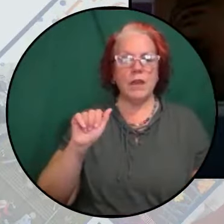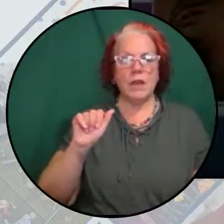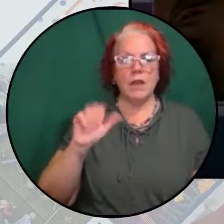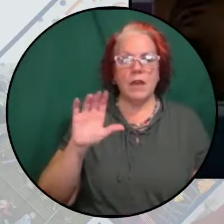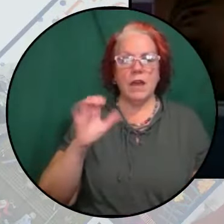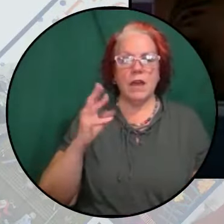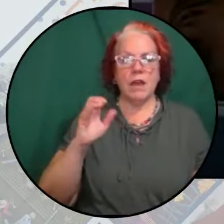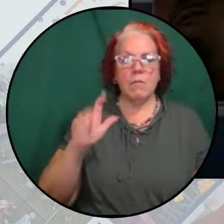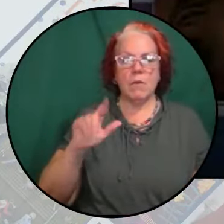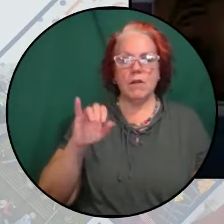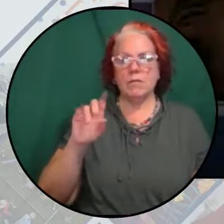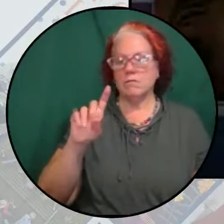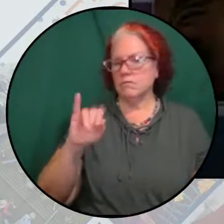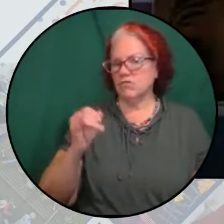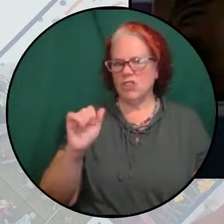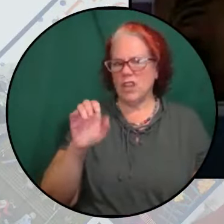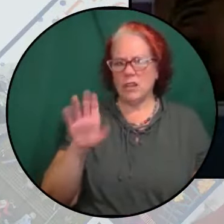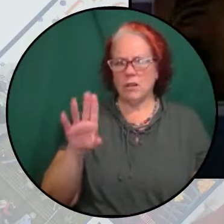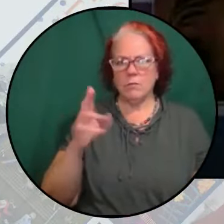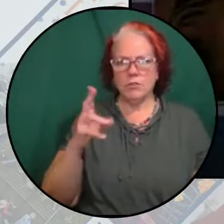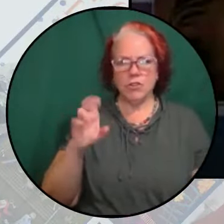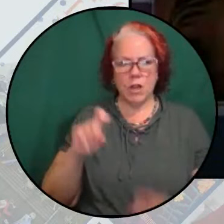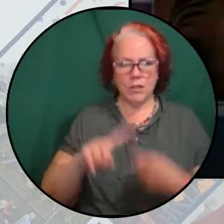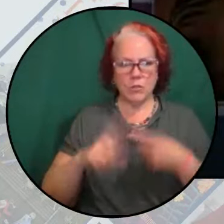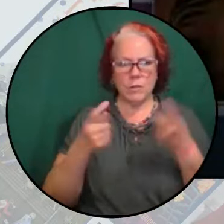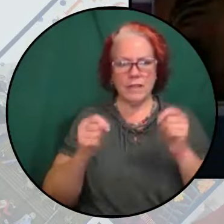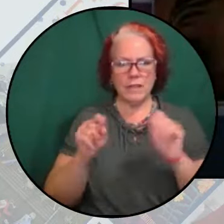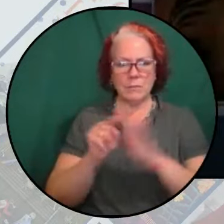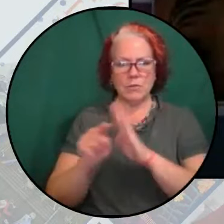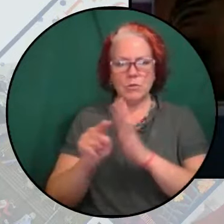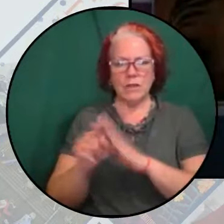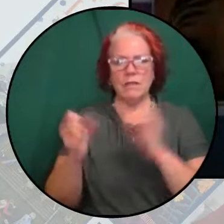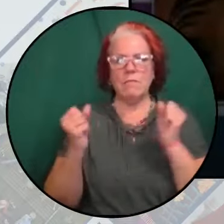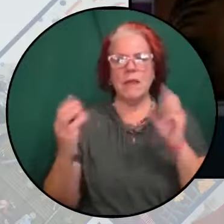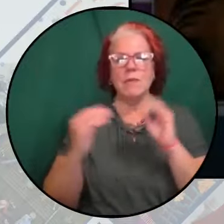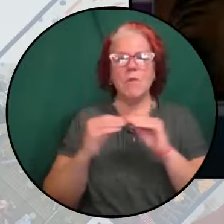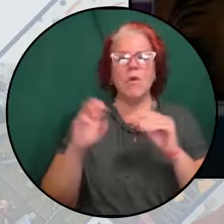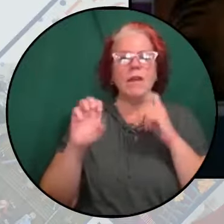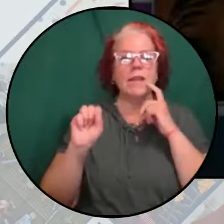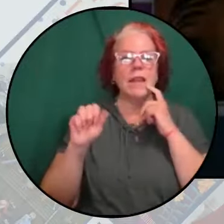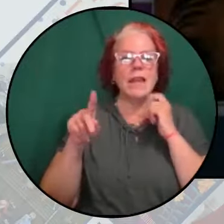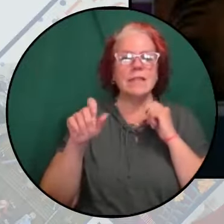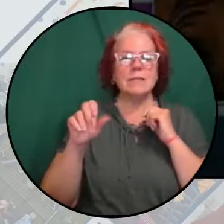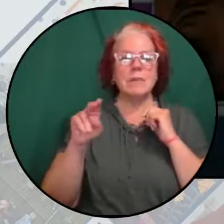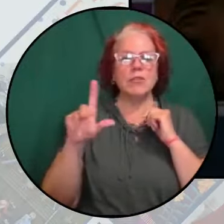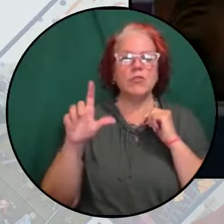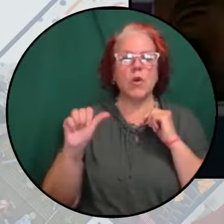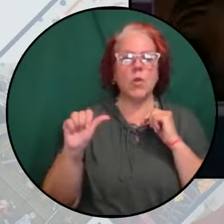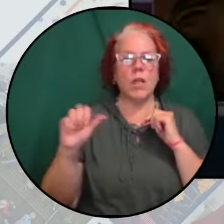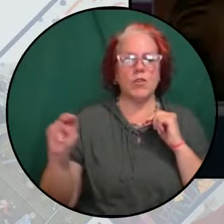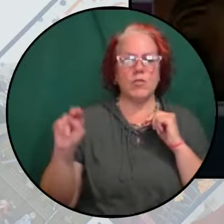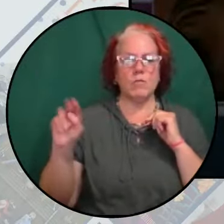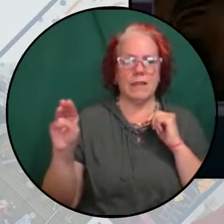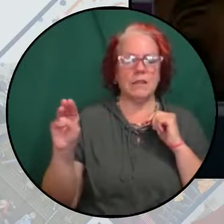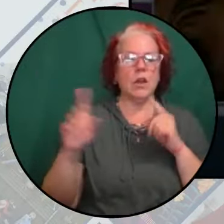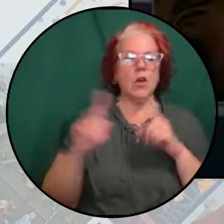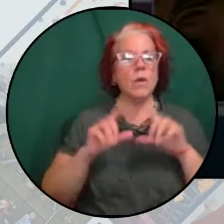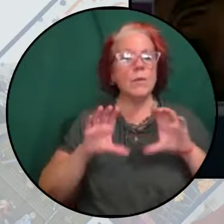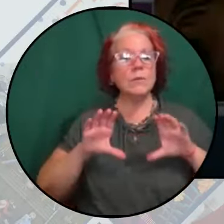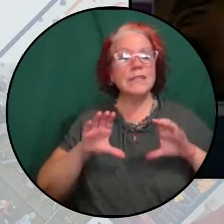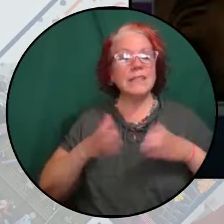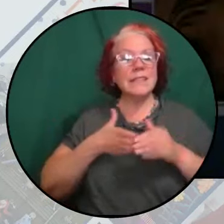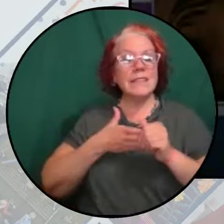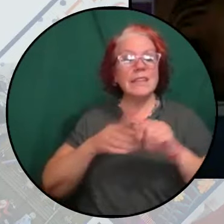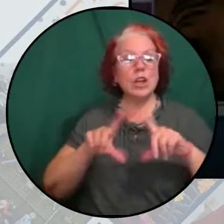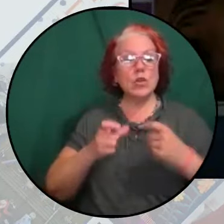Jacob Johns with the intent to kill many more in Española, New Mexico, when Jacob was leading a group in song and prayer. This